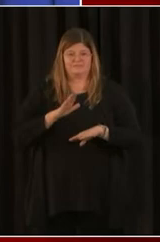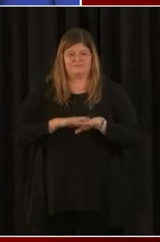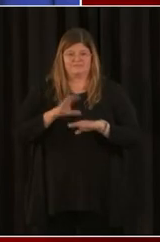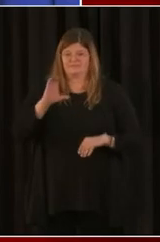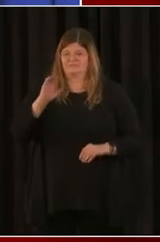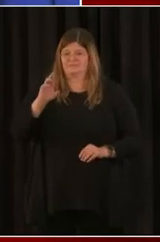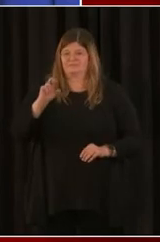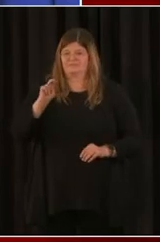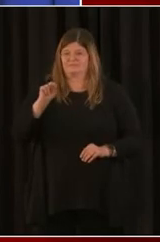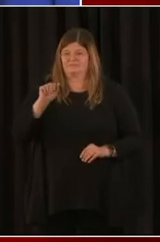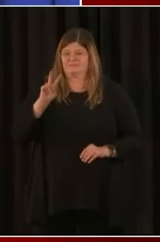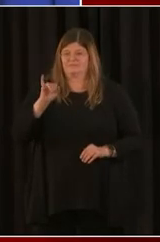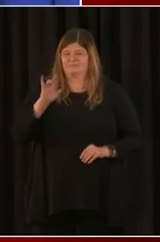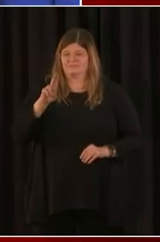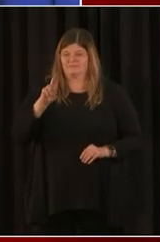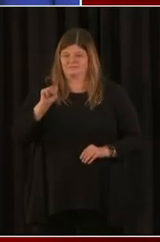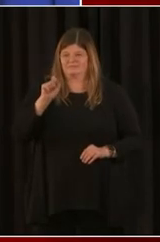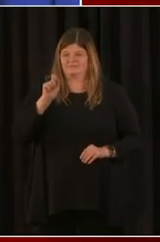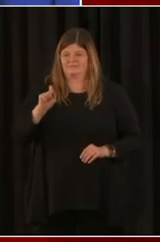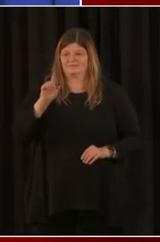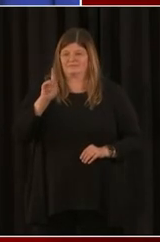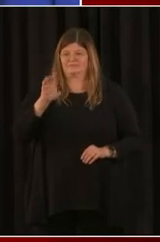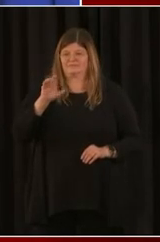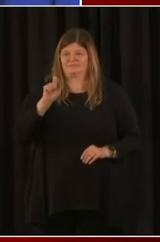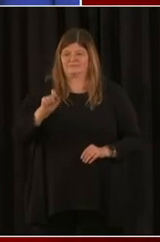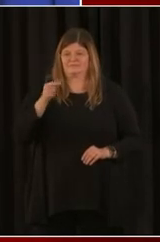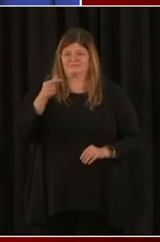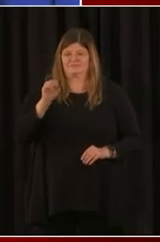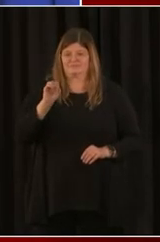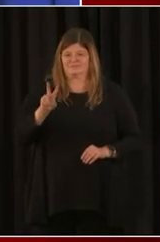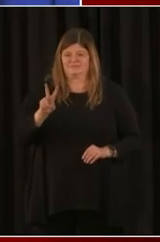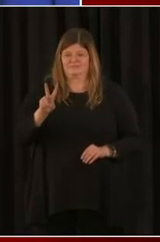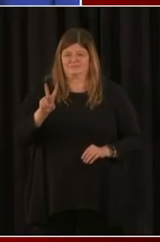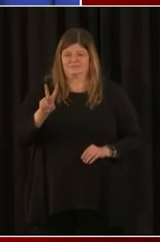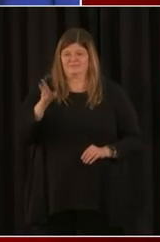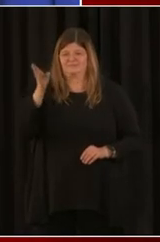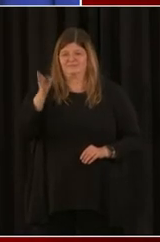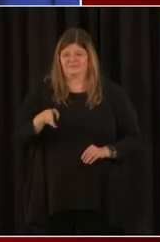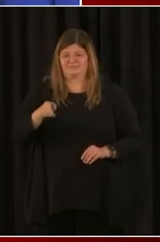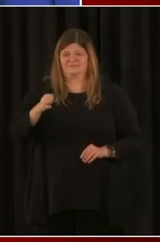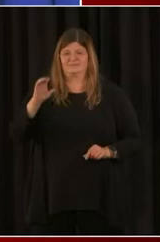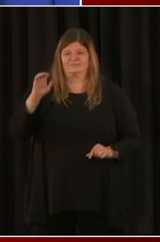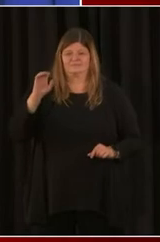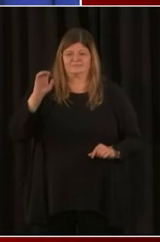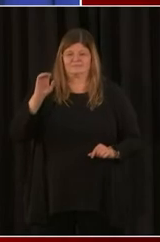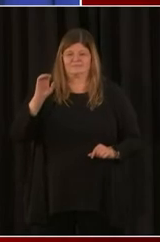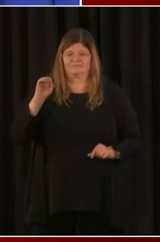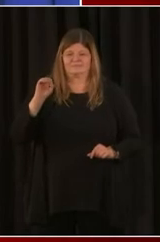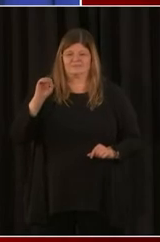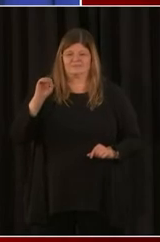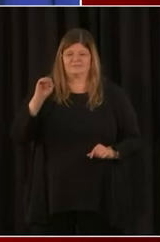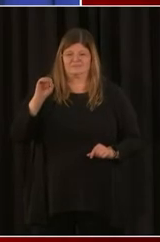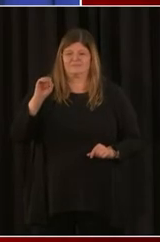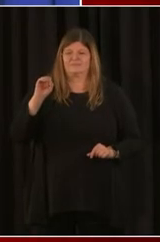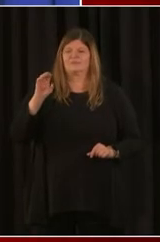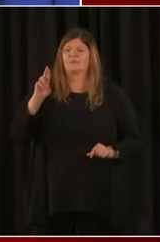questions from social media, and actually, Mr. Johnson, you might be able to help with this one, too. Where do people find